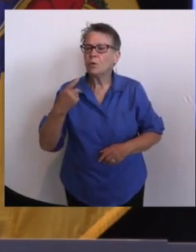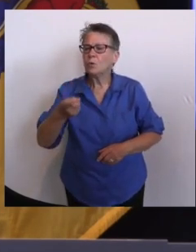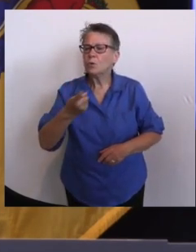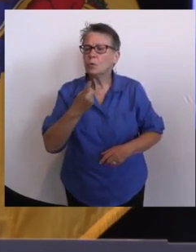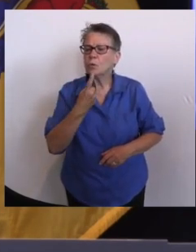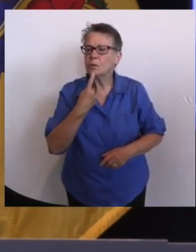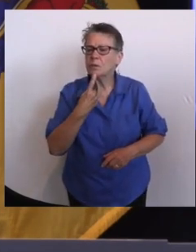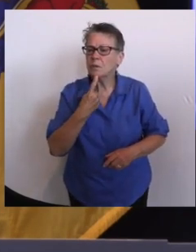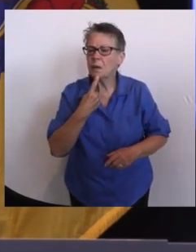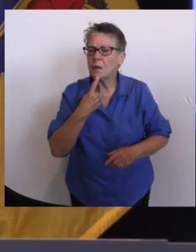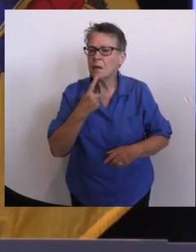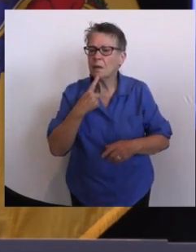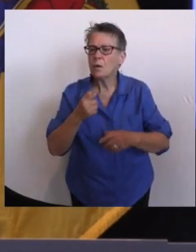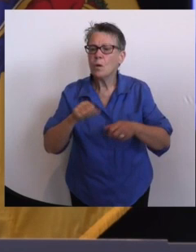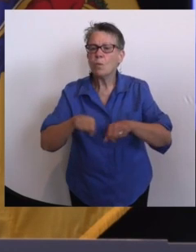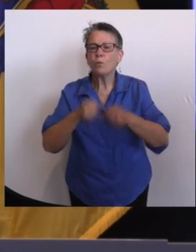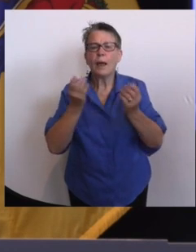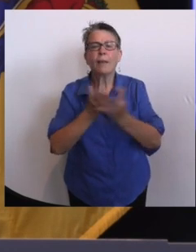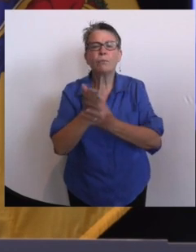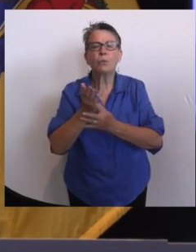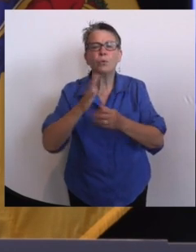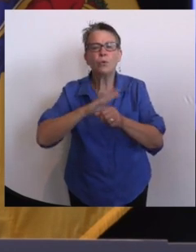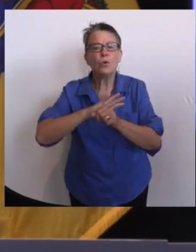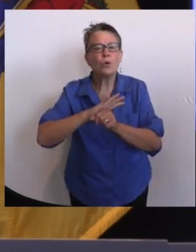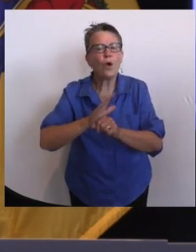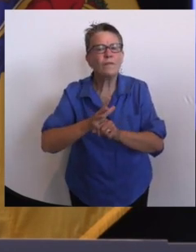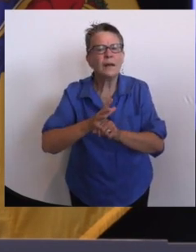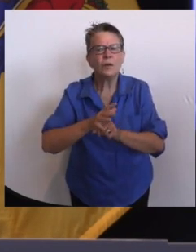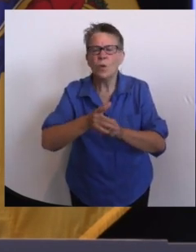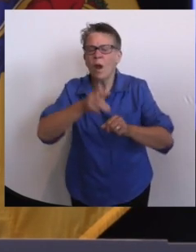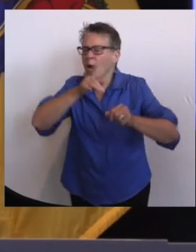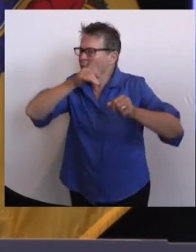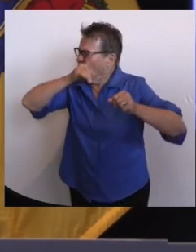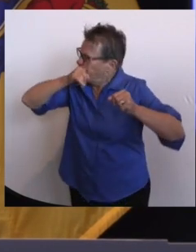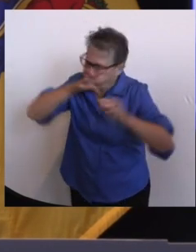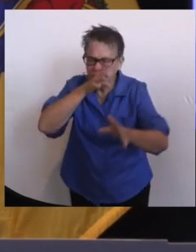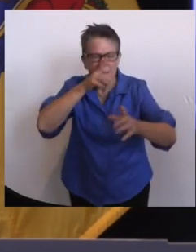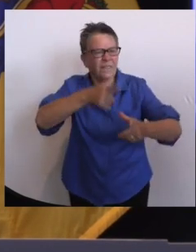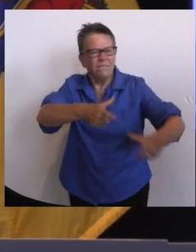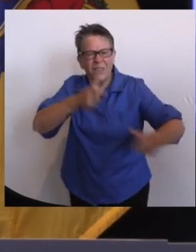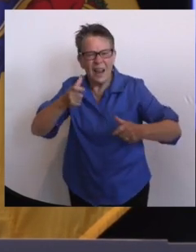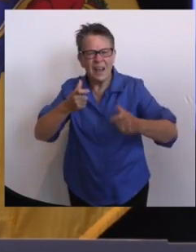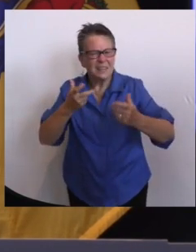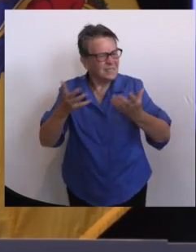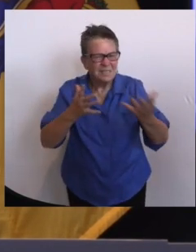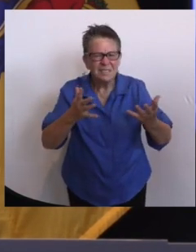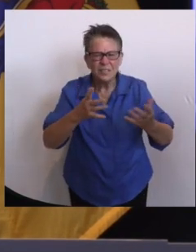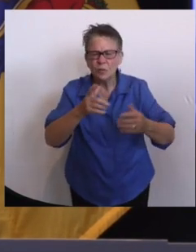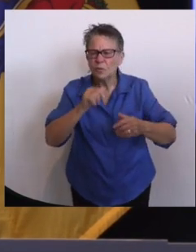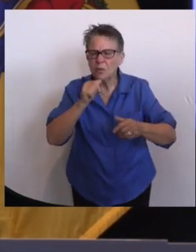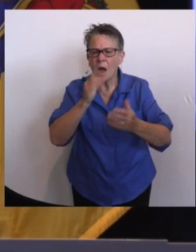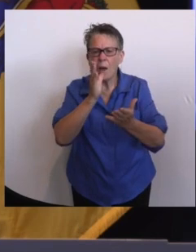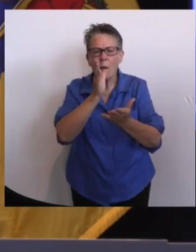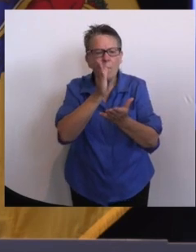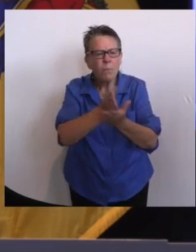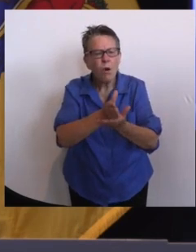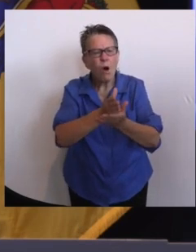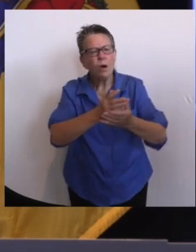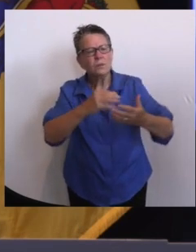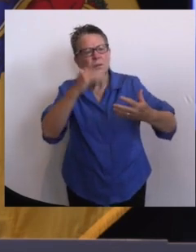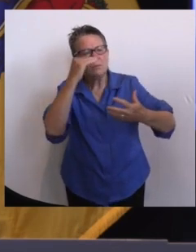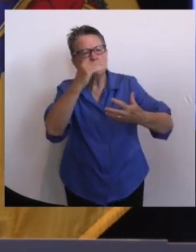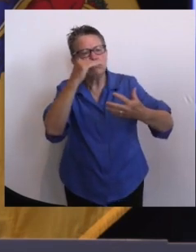went pretty fast. I don't know if you actually gave us the specific information about could we put the breakthrough –